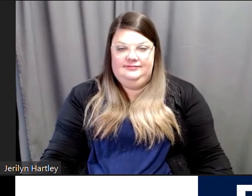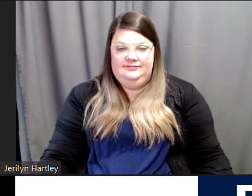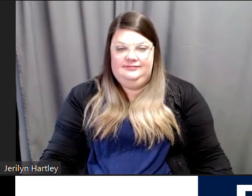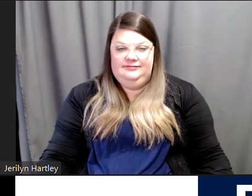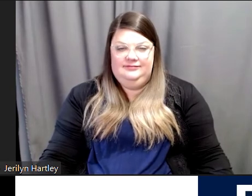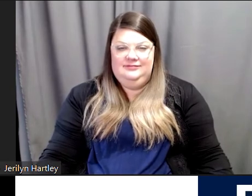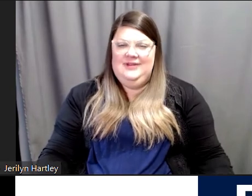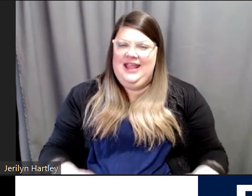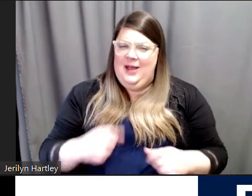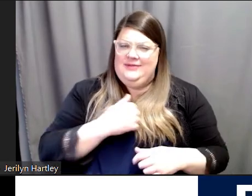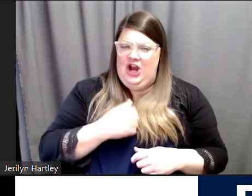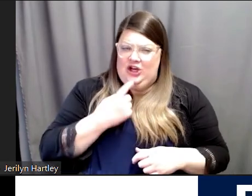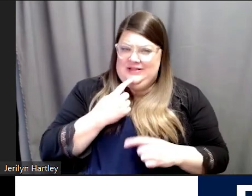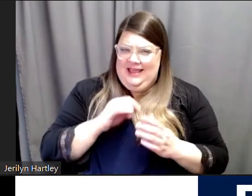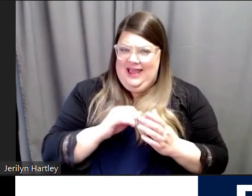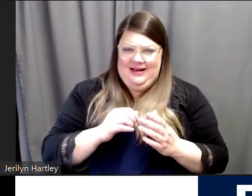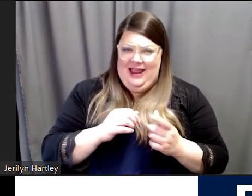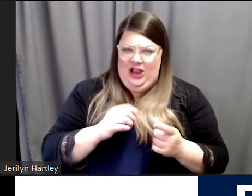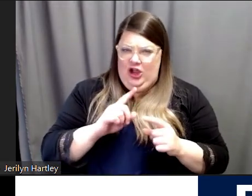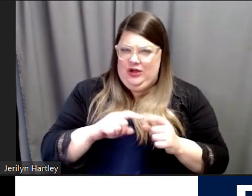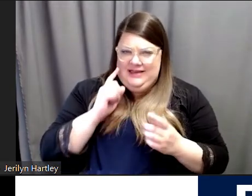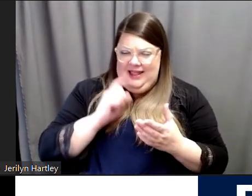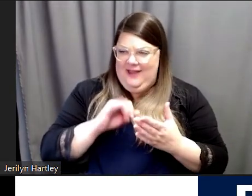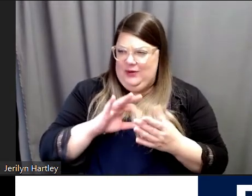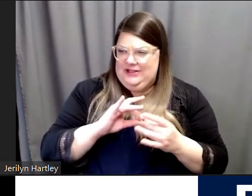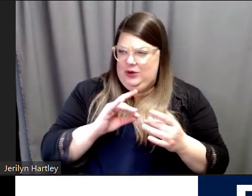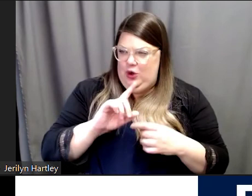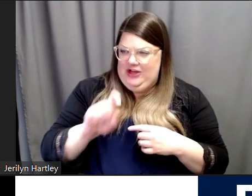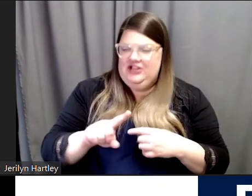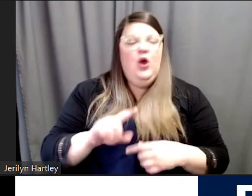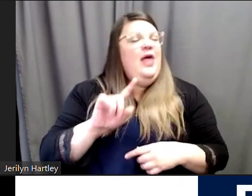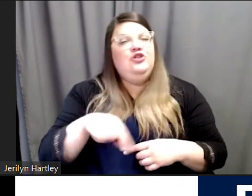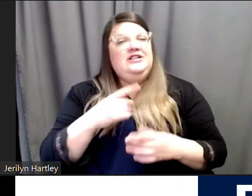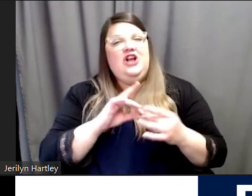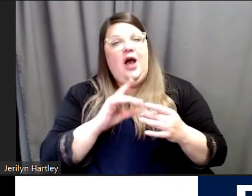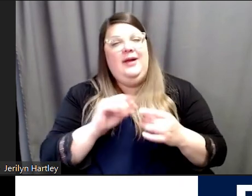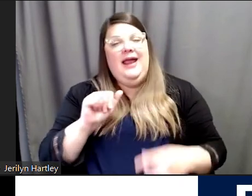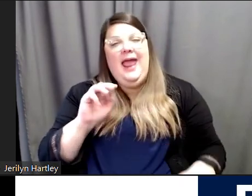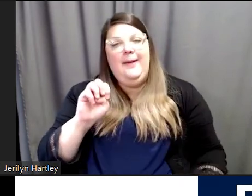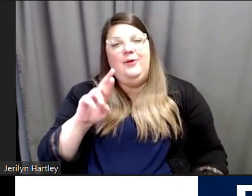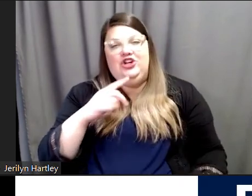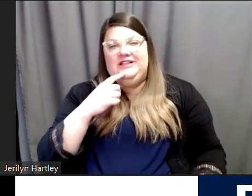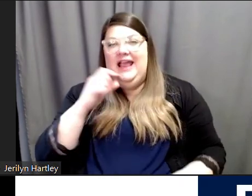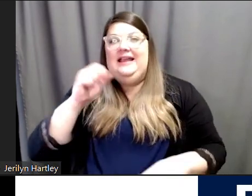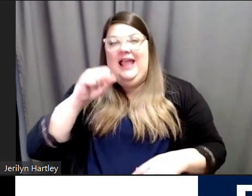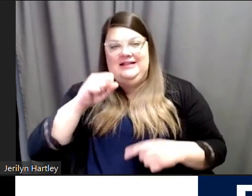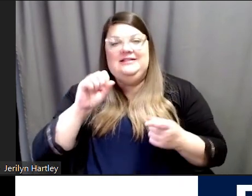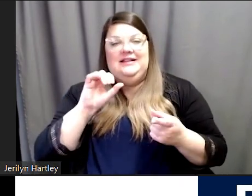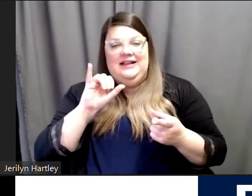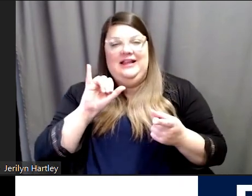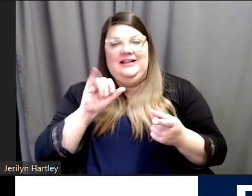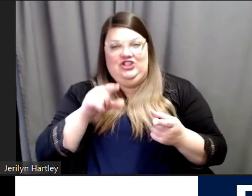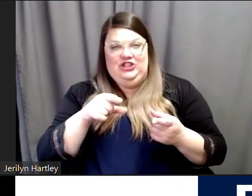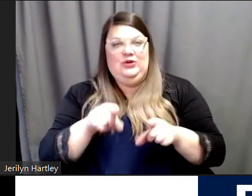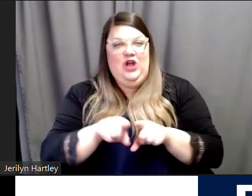It's sorry. Could you repeat that? Was that a question? No, it was just a comment. Amber was kind of attesting that, that she was